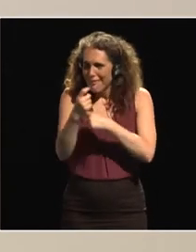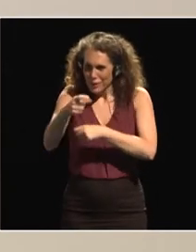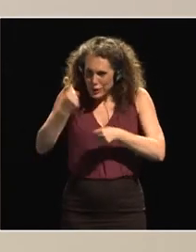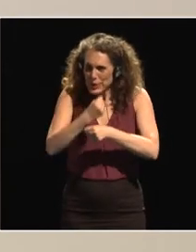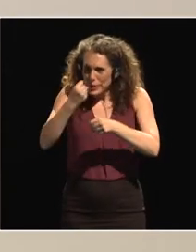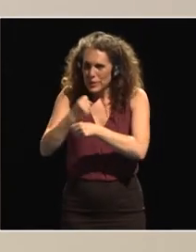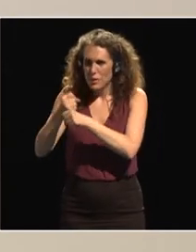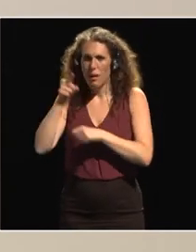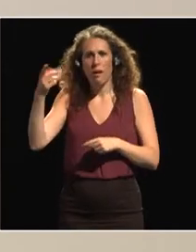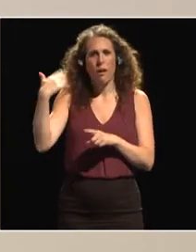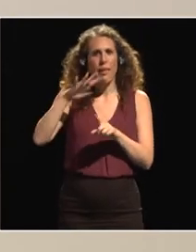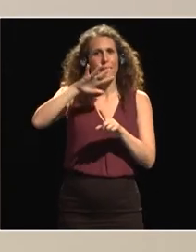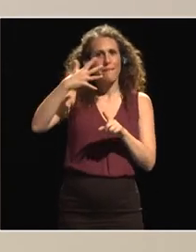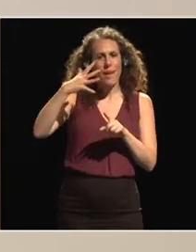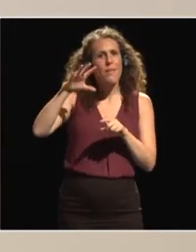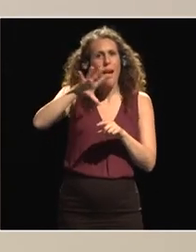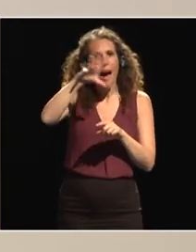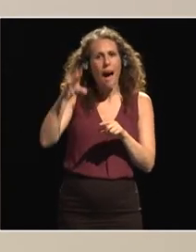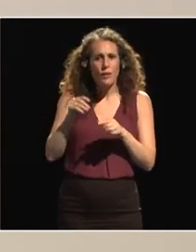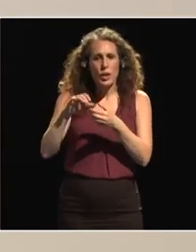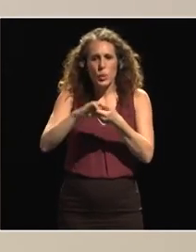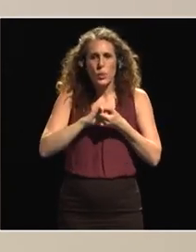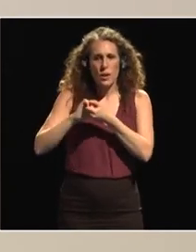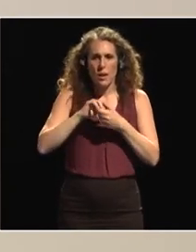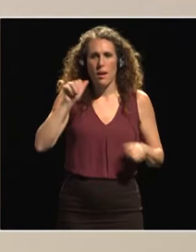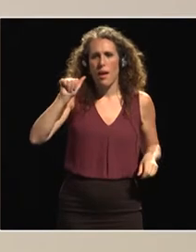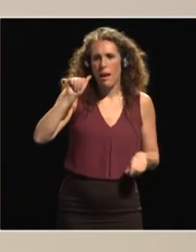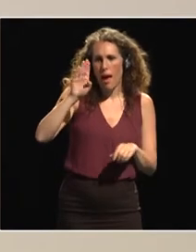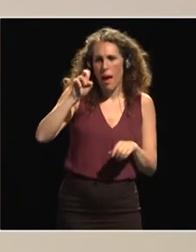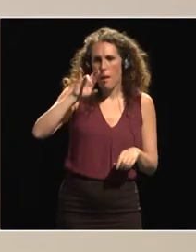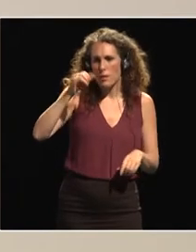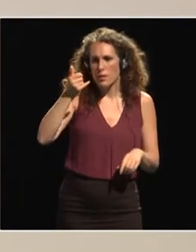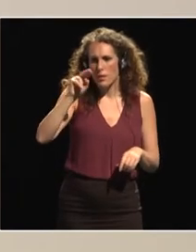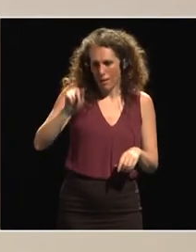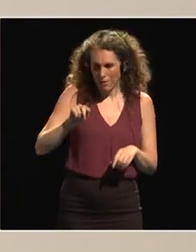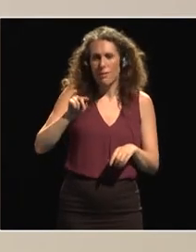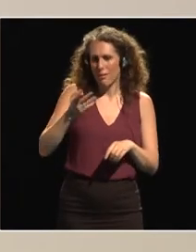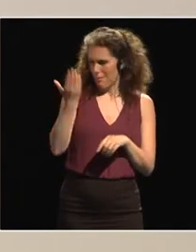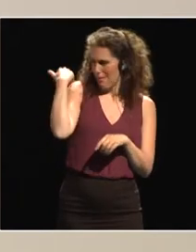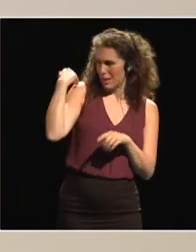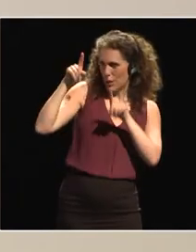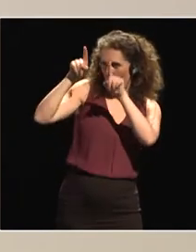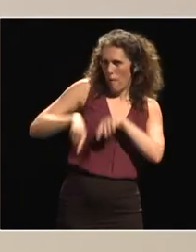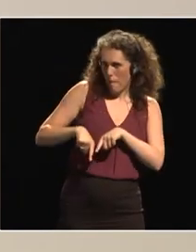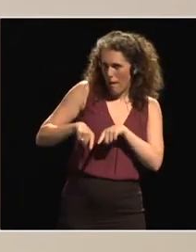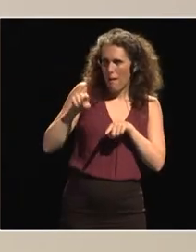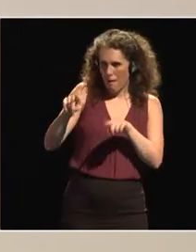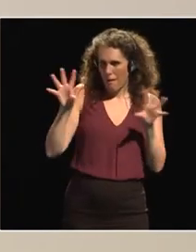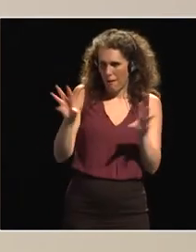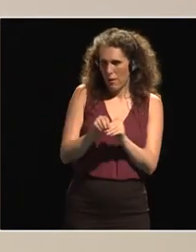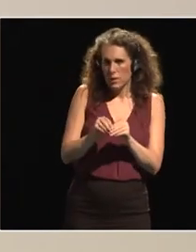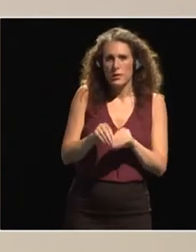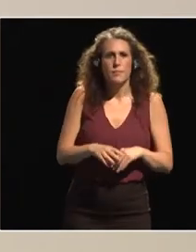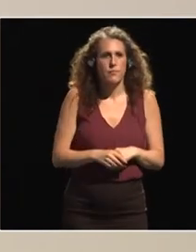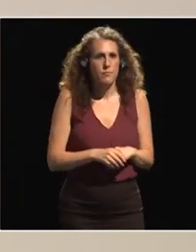Africa European Union summit in Abidjan last November the question of agriculture and rural development of course is very